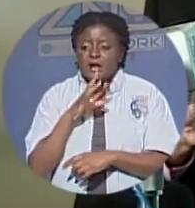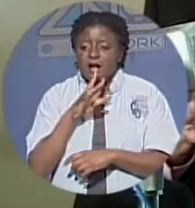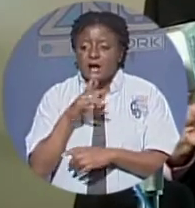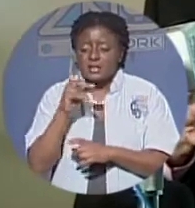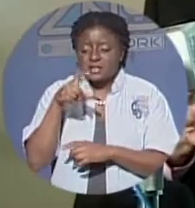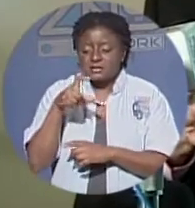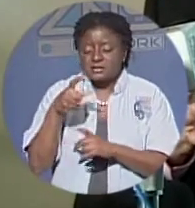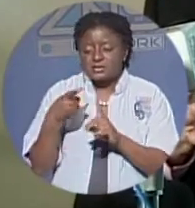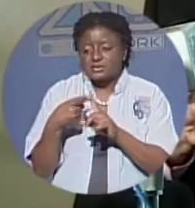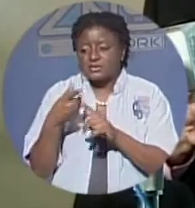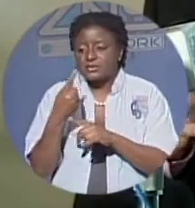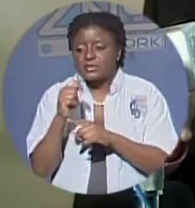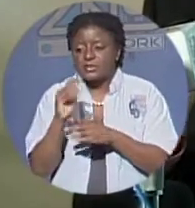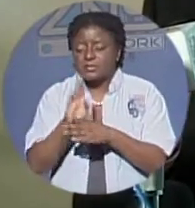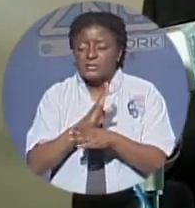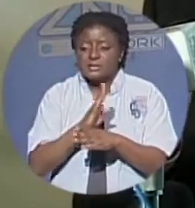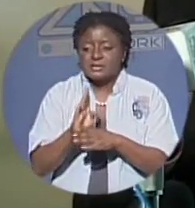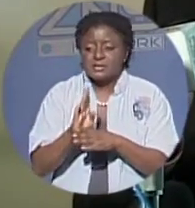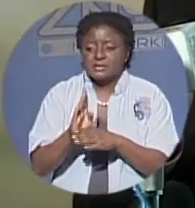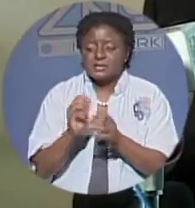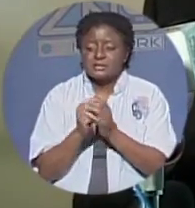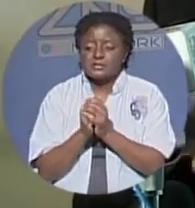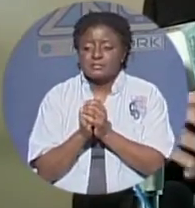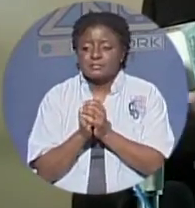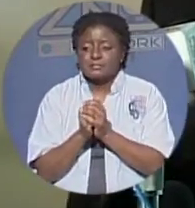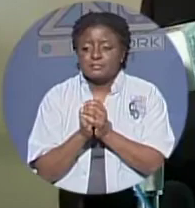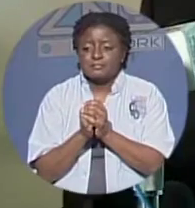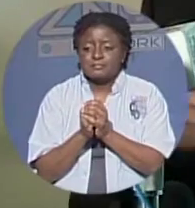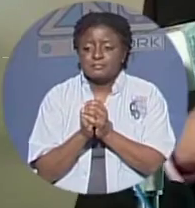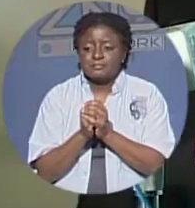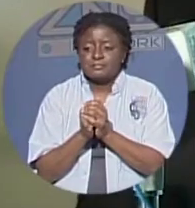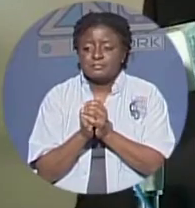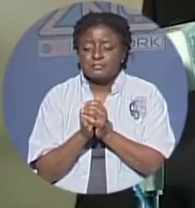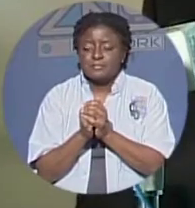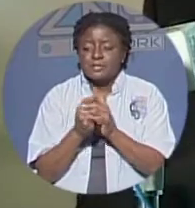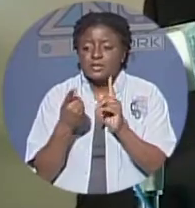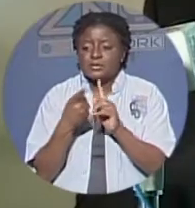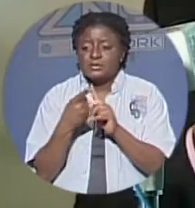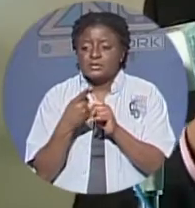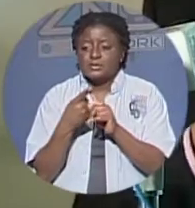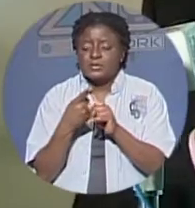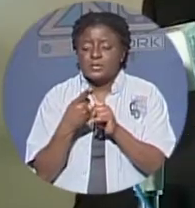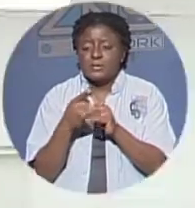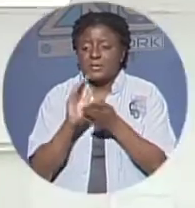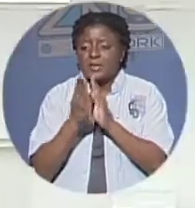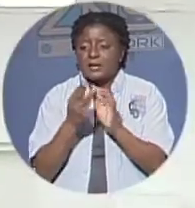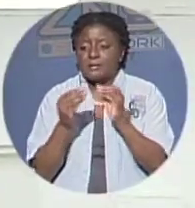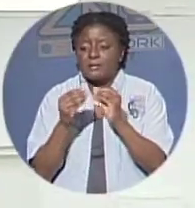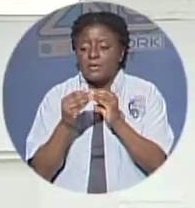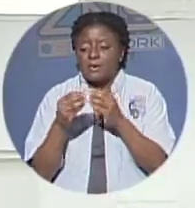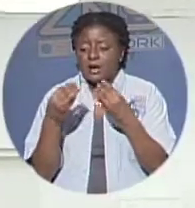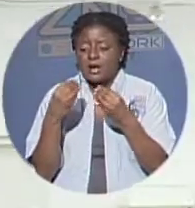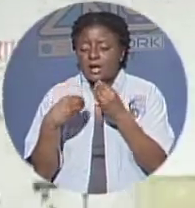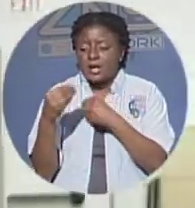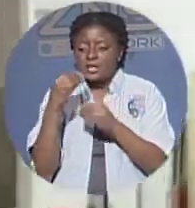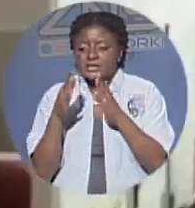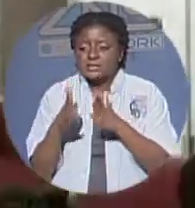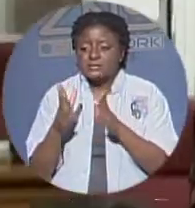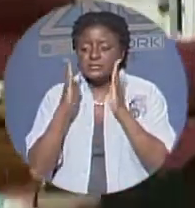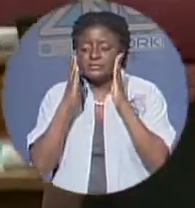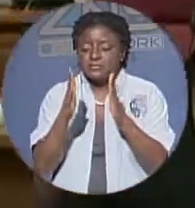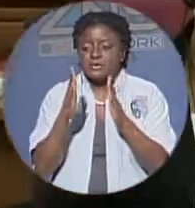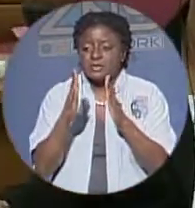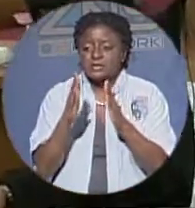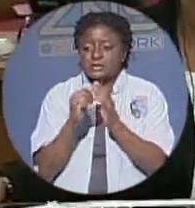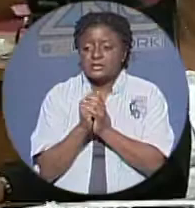much more flexible and a much more nimble and much more customer focused organization houston was unable